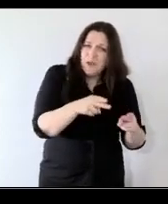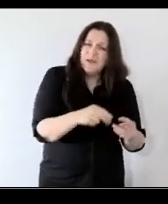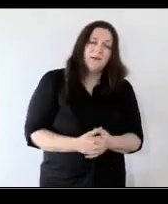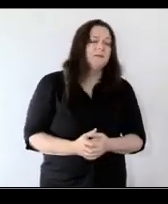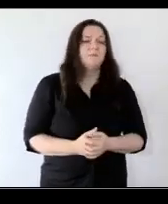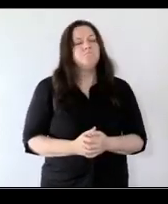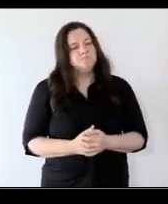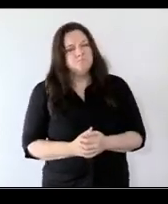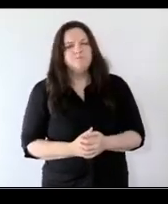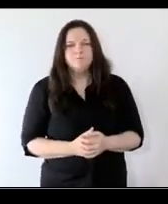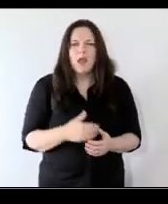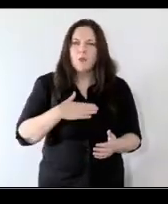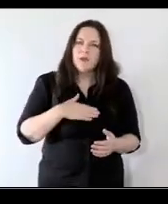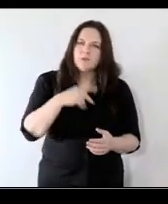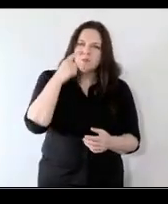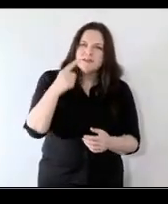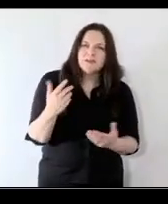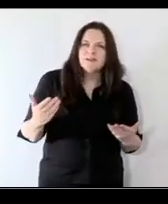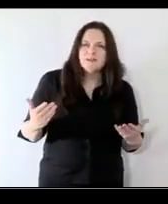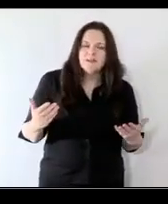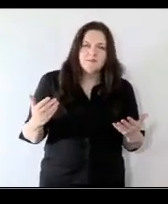so i i would like us to see